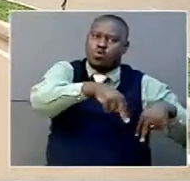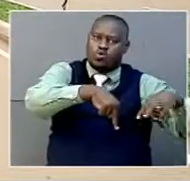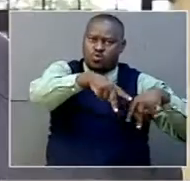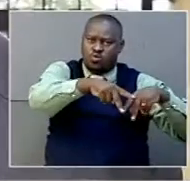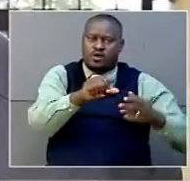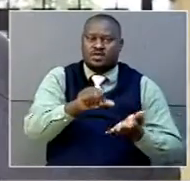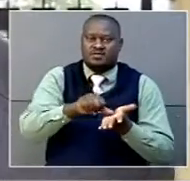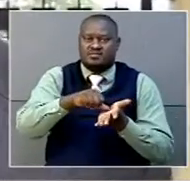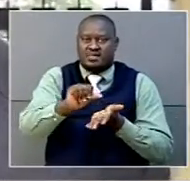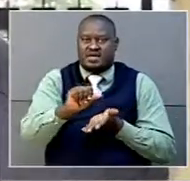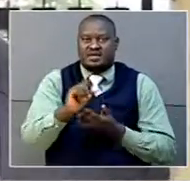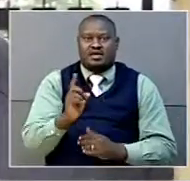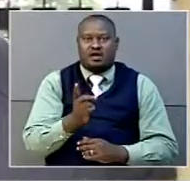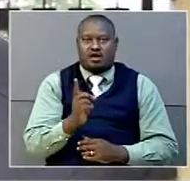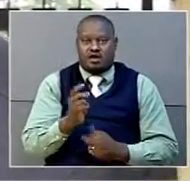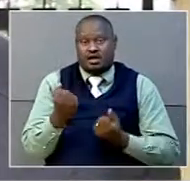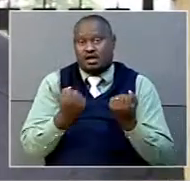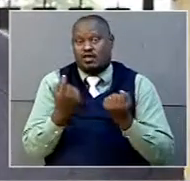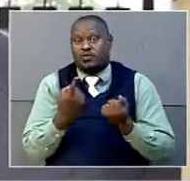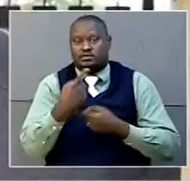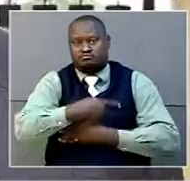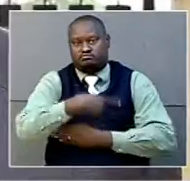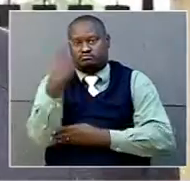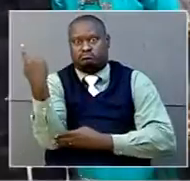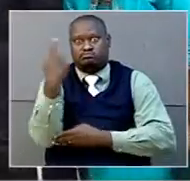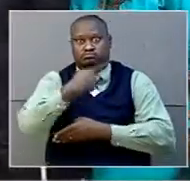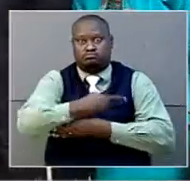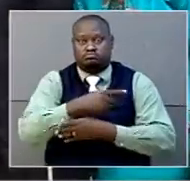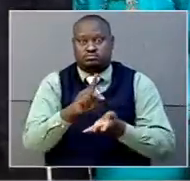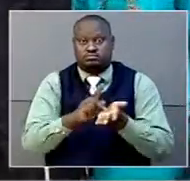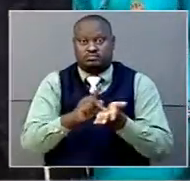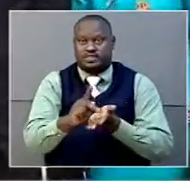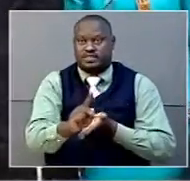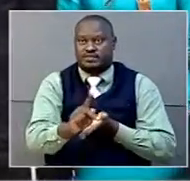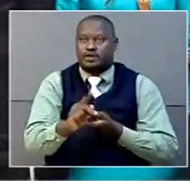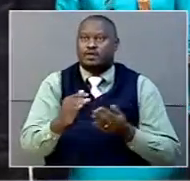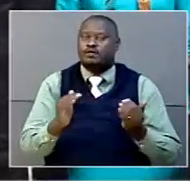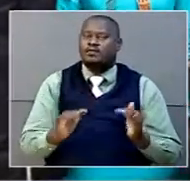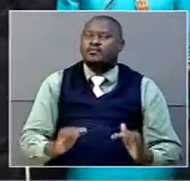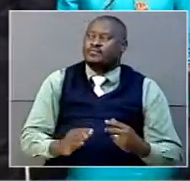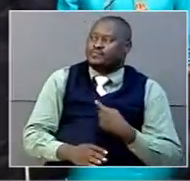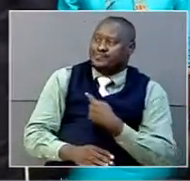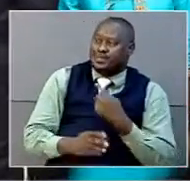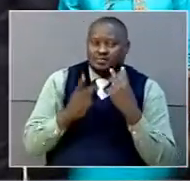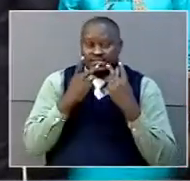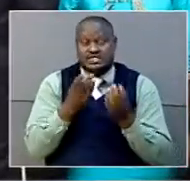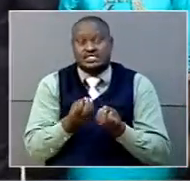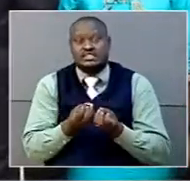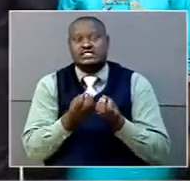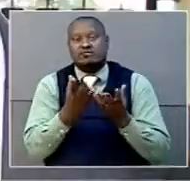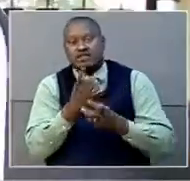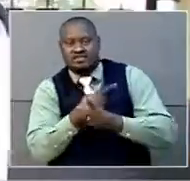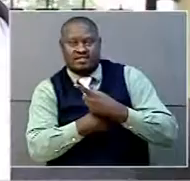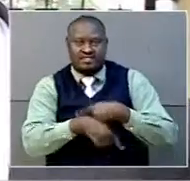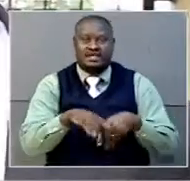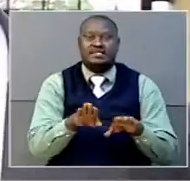members of the public to come in and get out of the campus. We have provided access for disability,